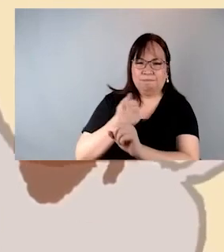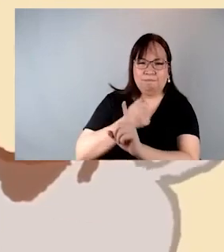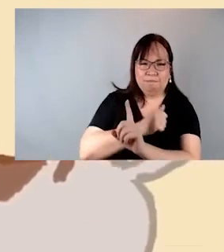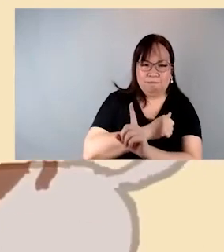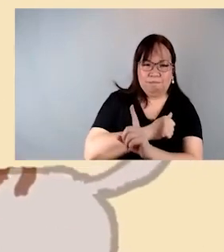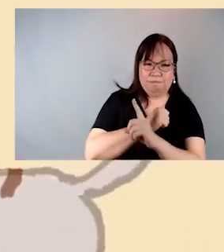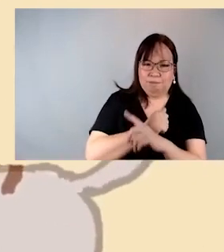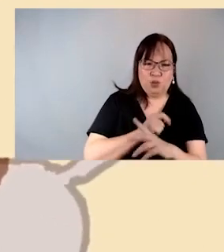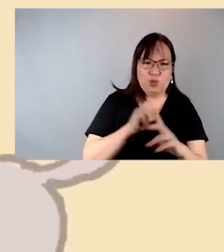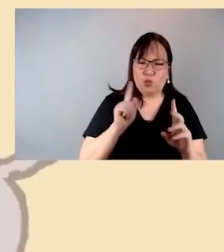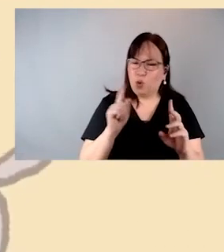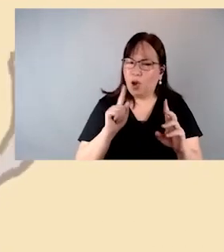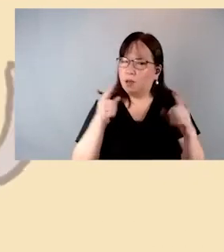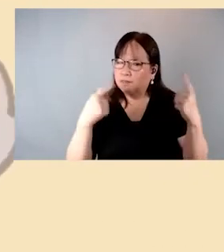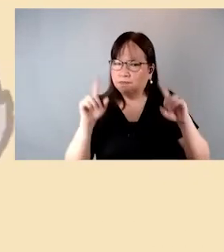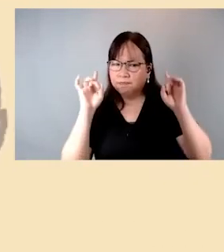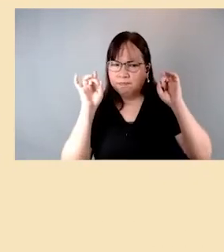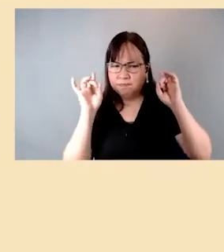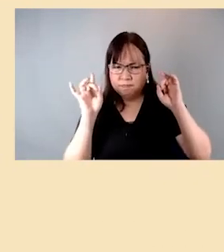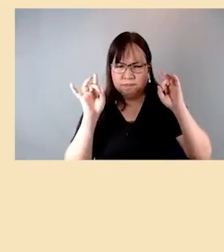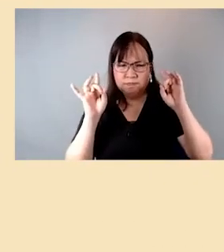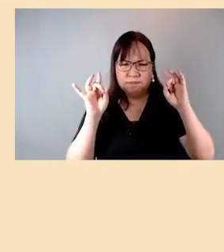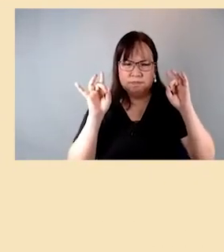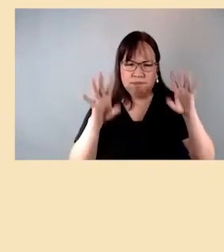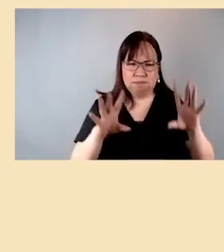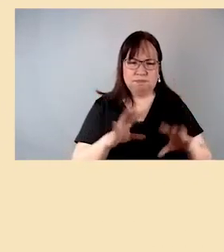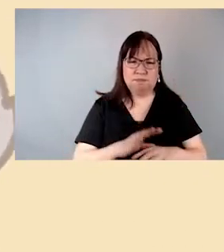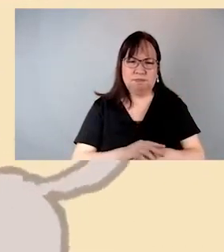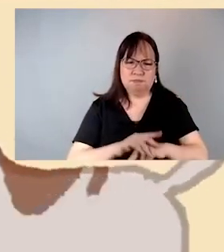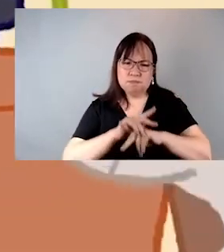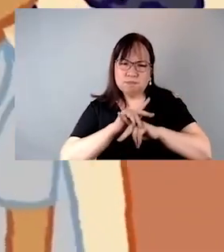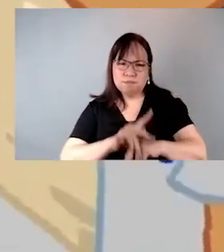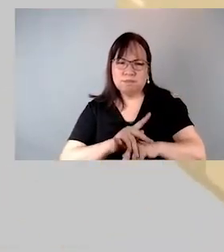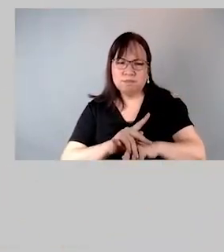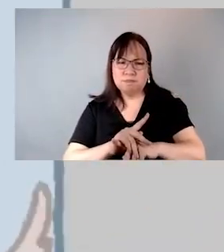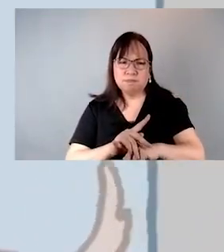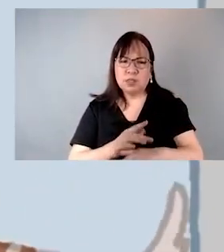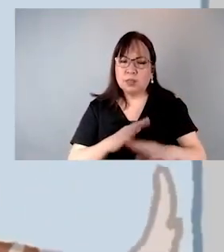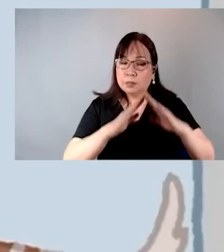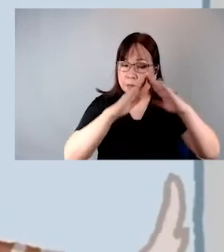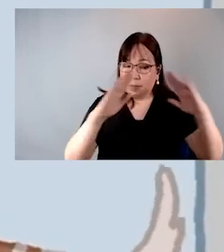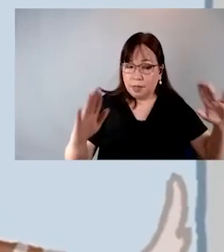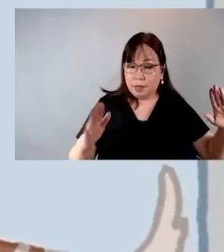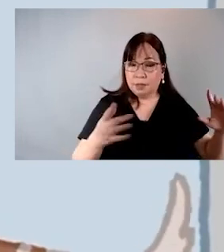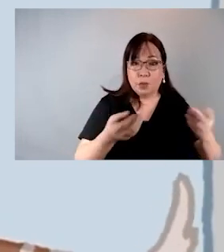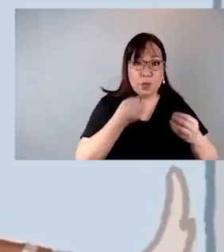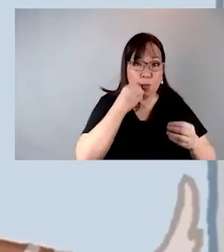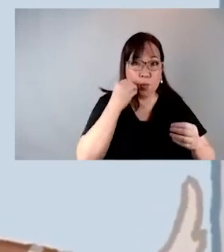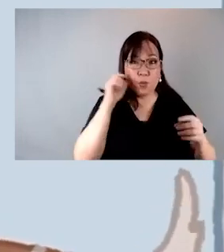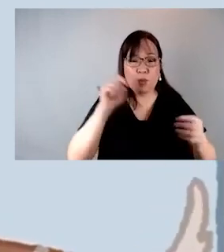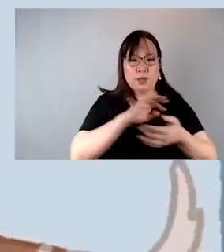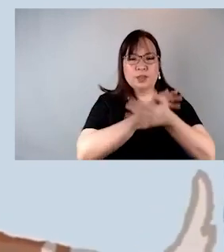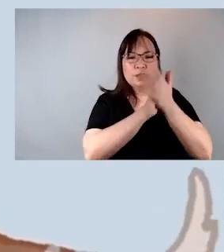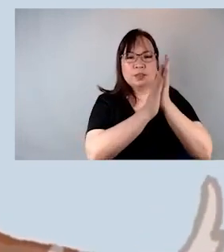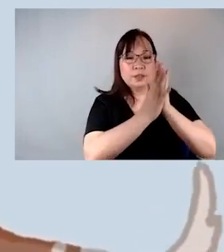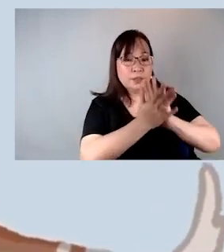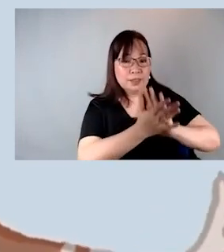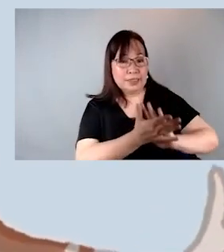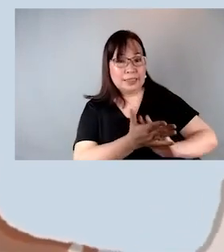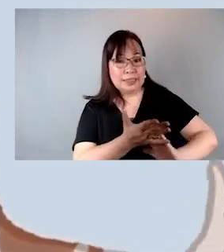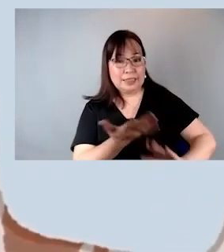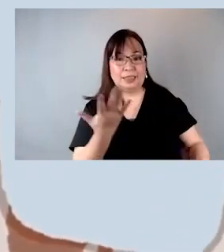Malayo sa panganib at dapat ipaglaban. Tumala sa lugar na payapa at